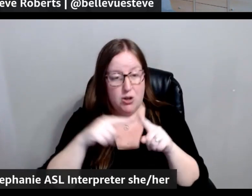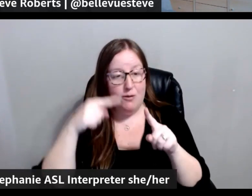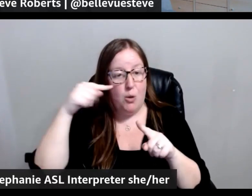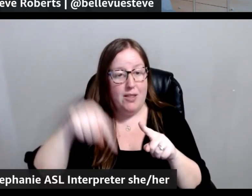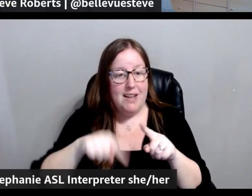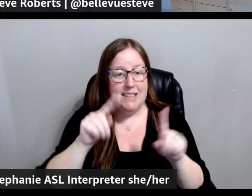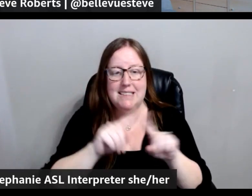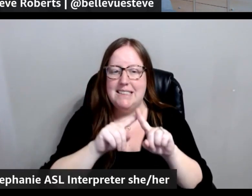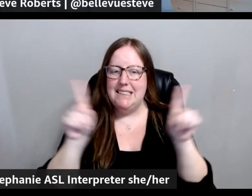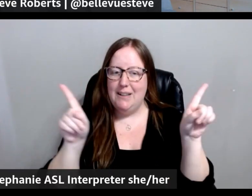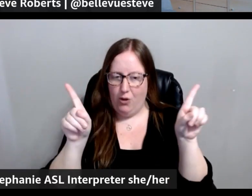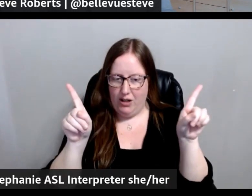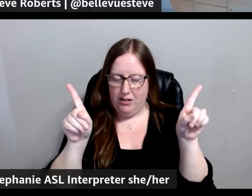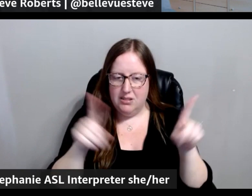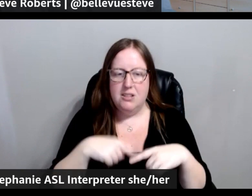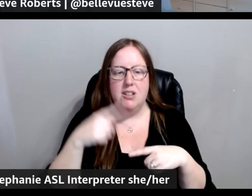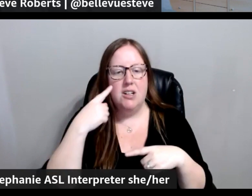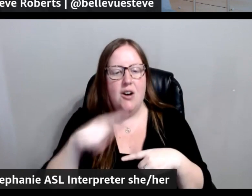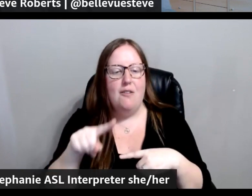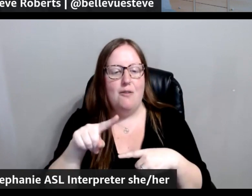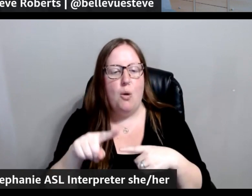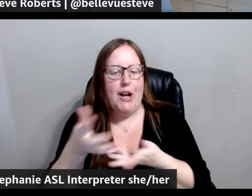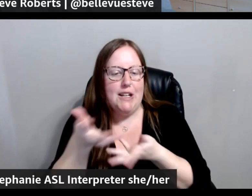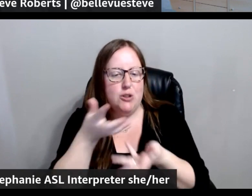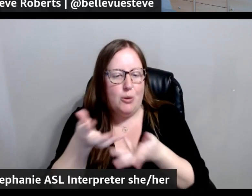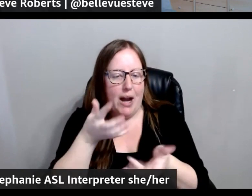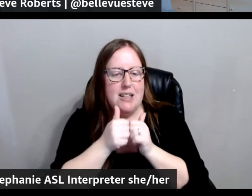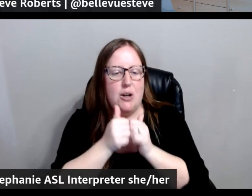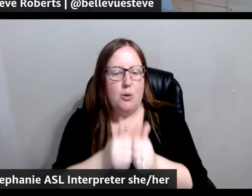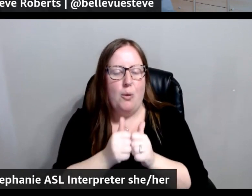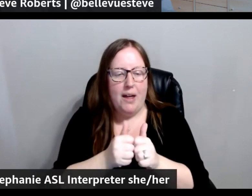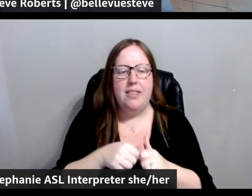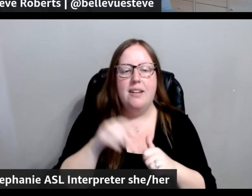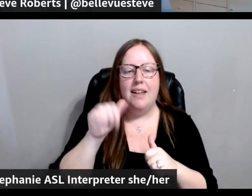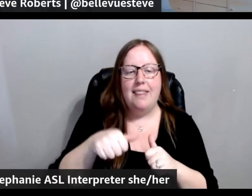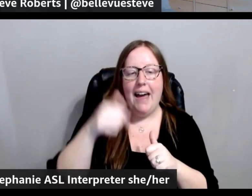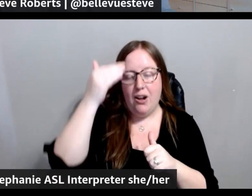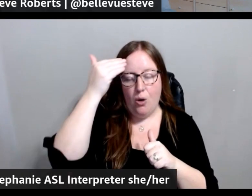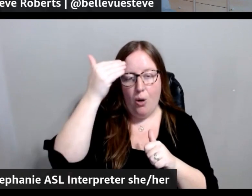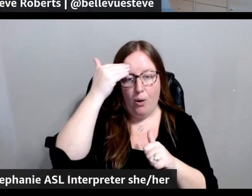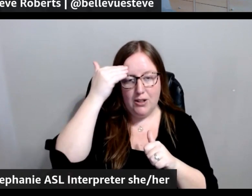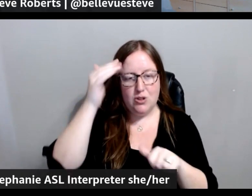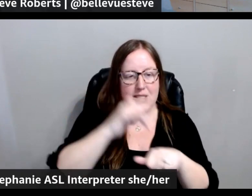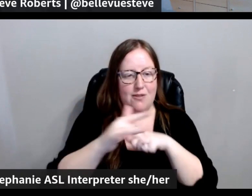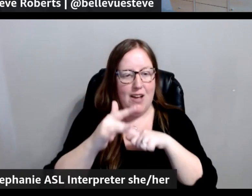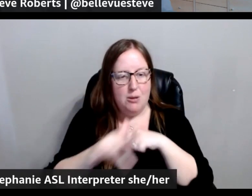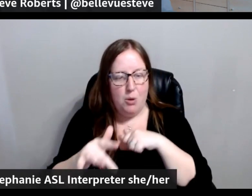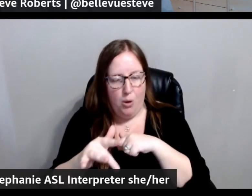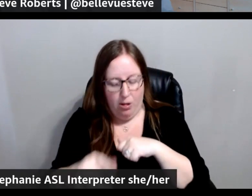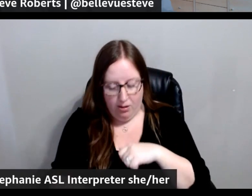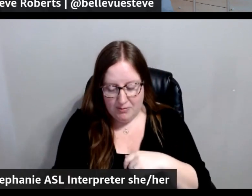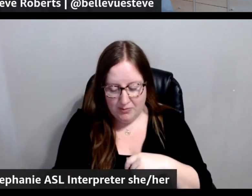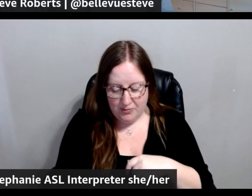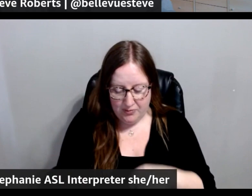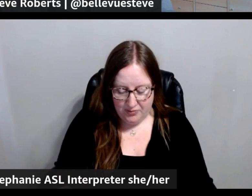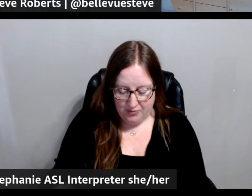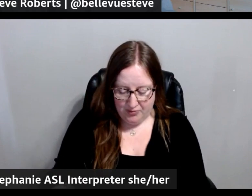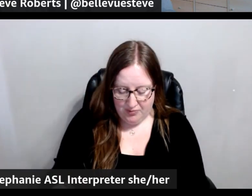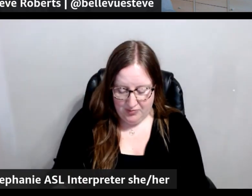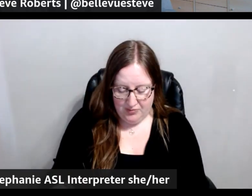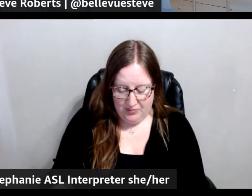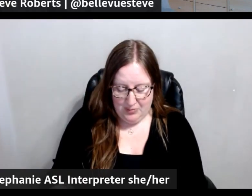a whole different paradigm for interacting with the body of knowledge that's available to you under underlying this model.